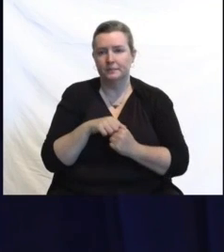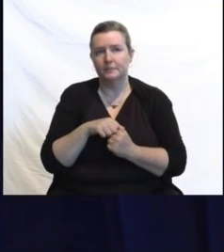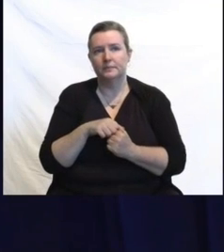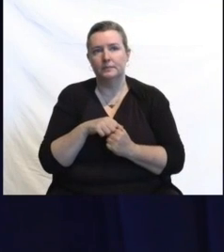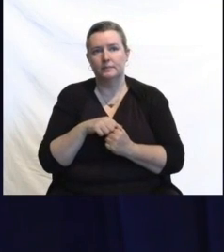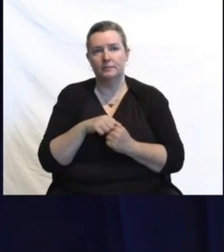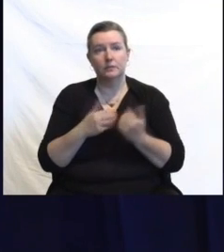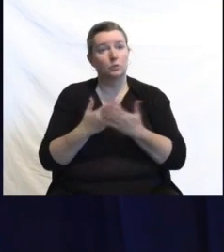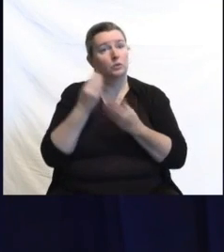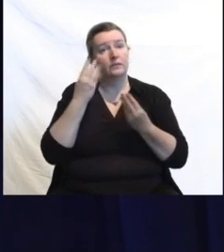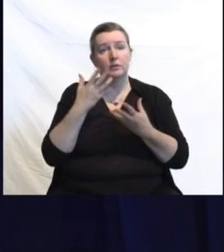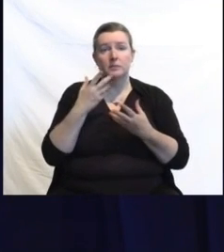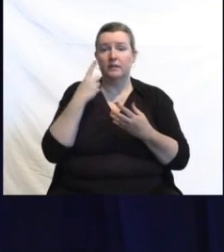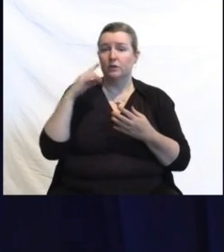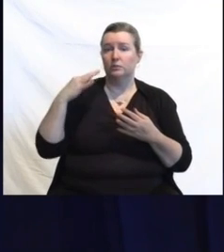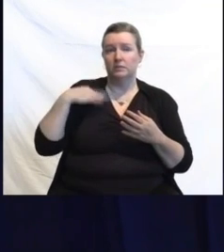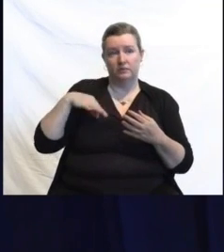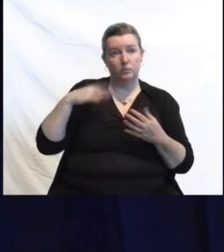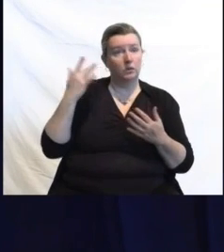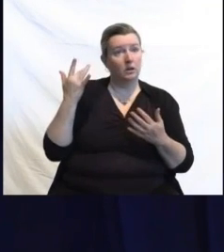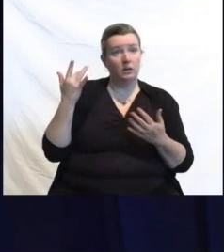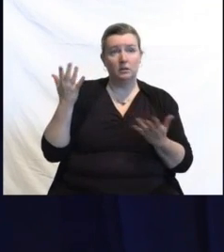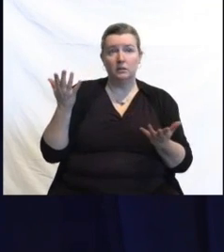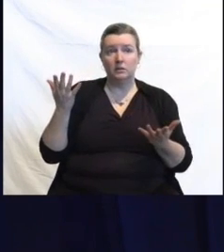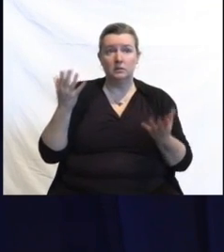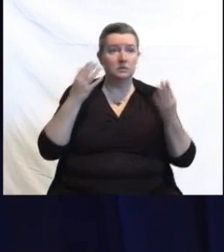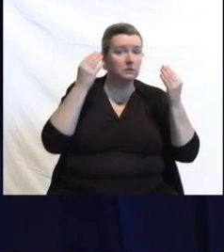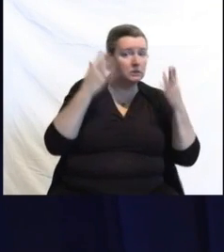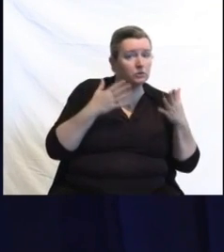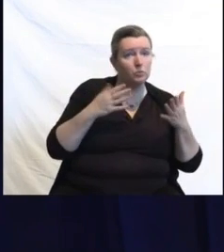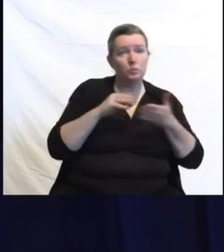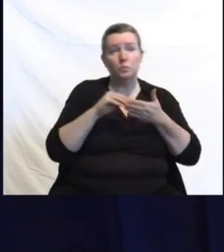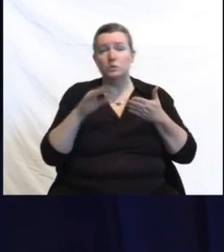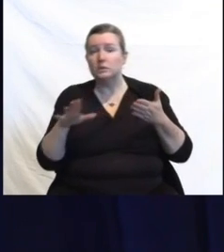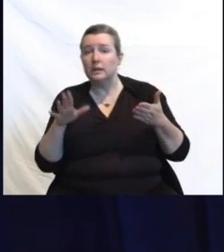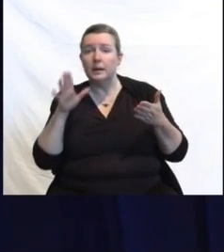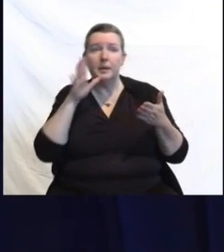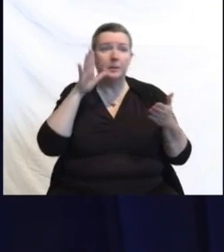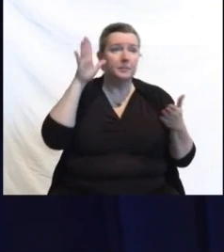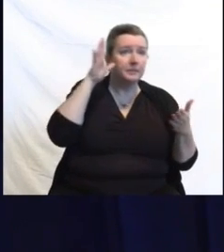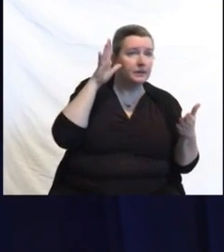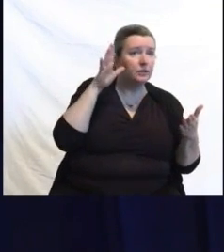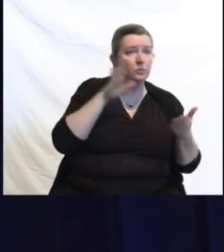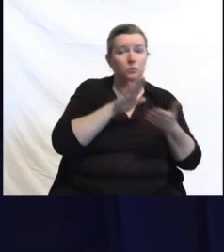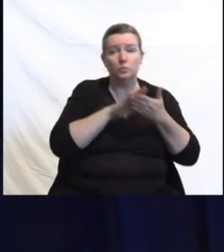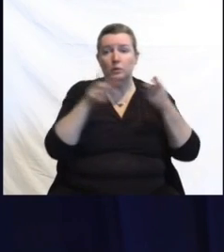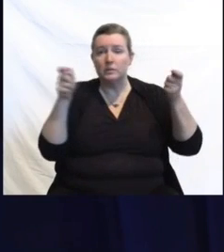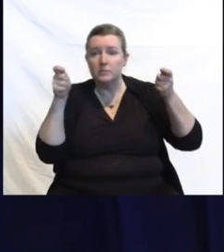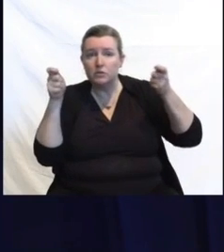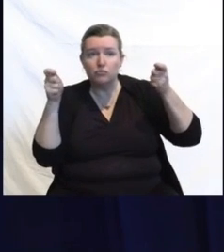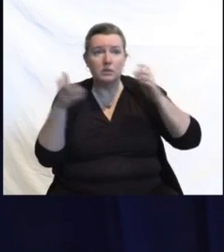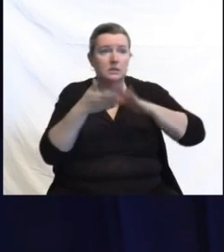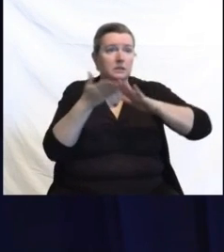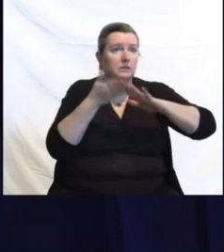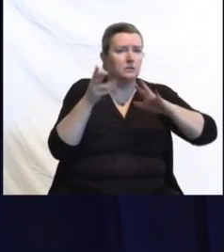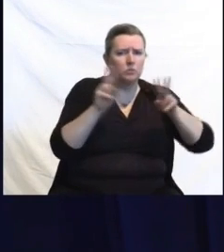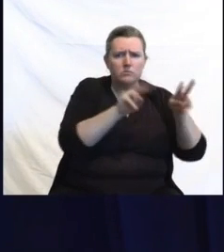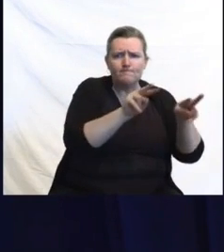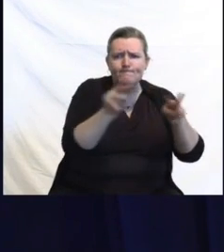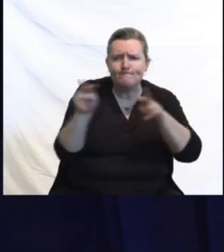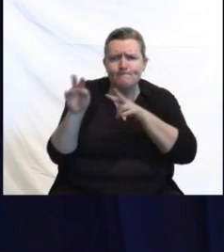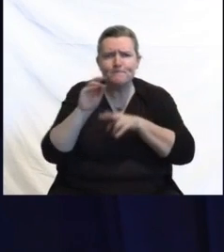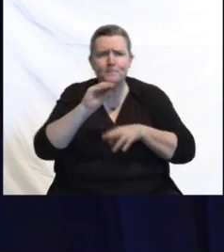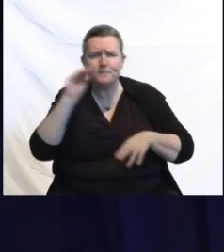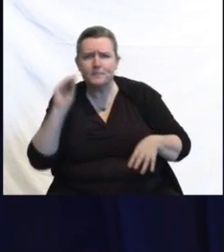teachers, students, and parents track case rates over time, see how their county is faring compared to surrounding areas,